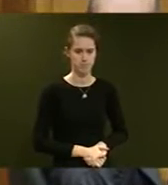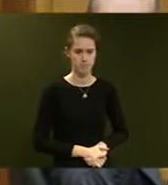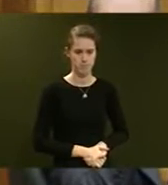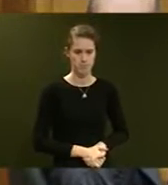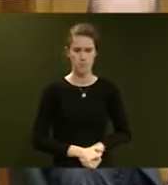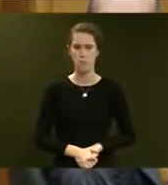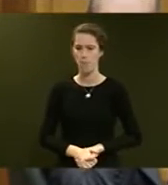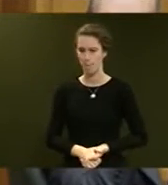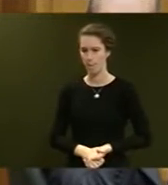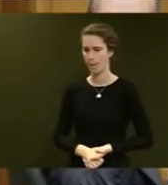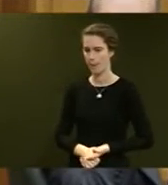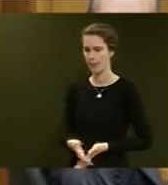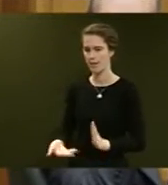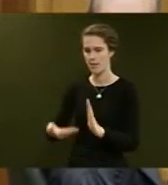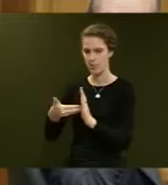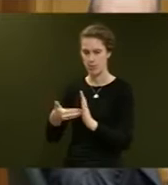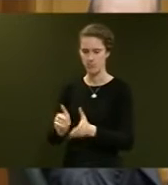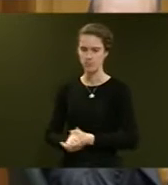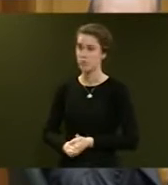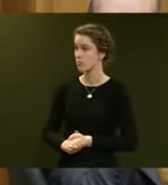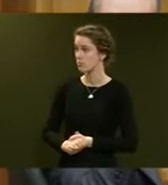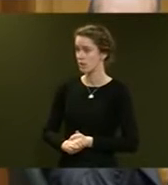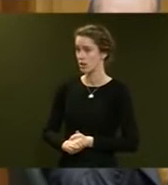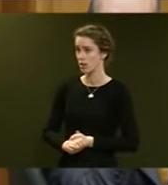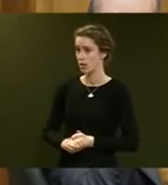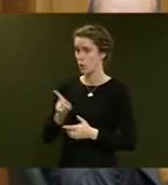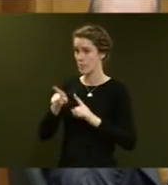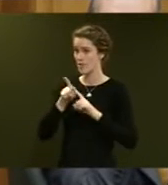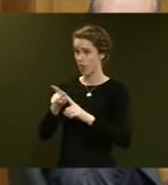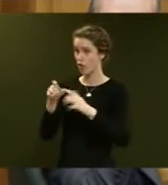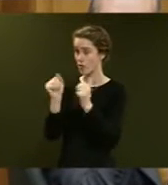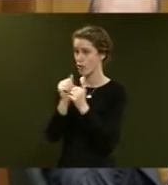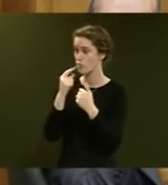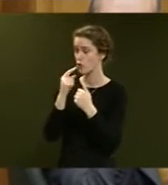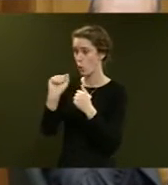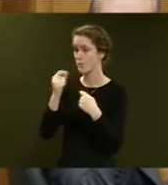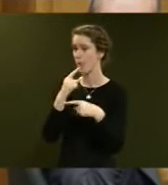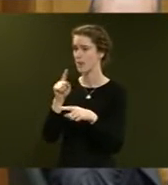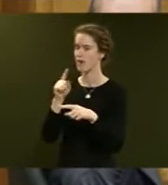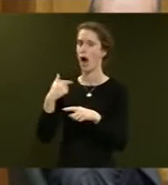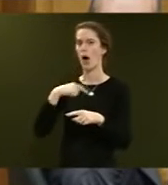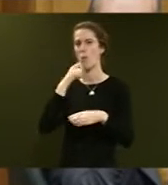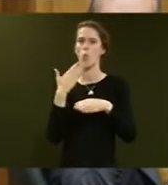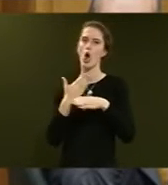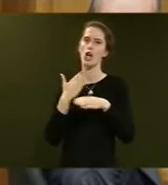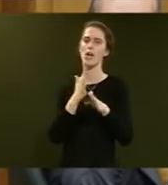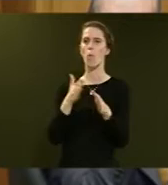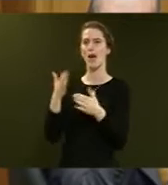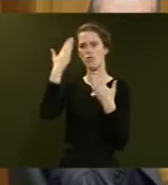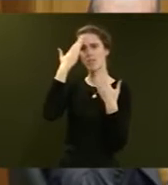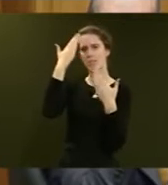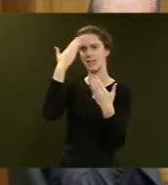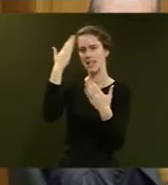Mr Speaker, supplementary question. Does he stand by his statement that he will work in a way that respects and